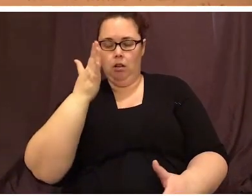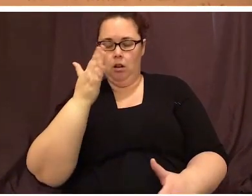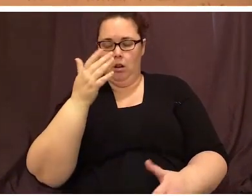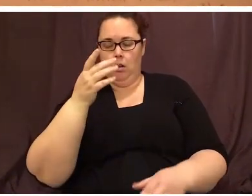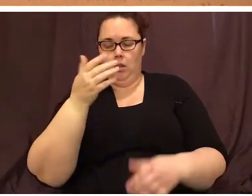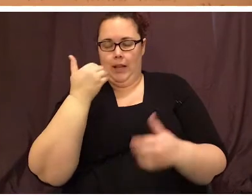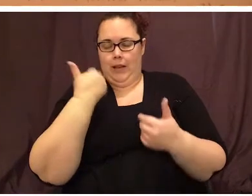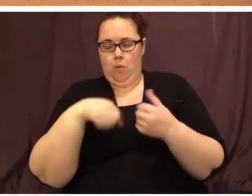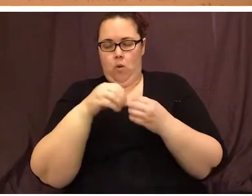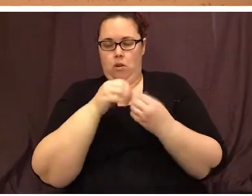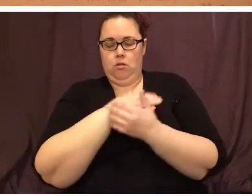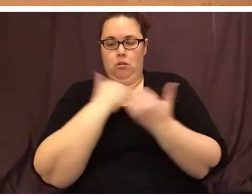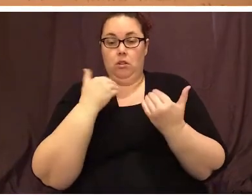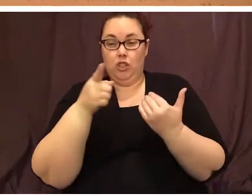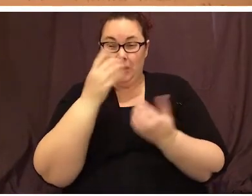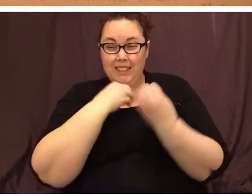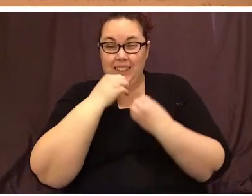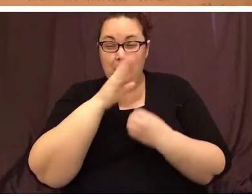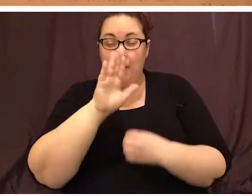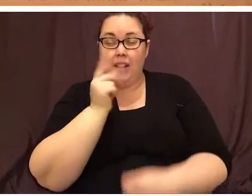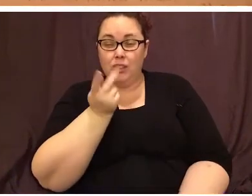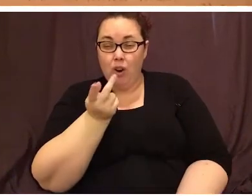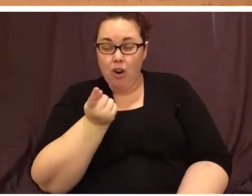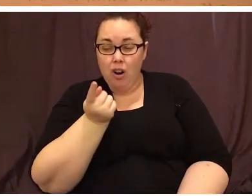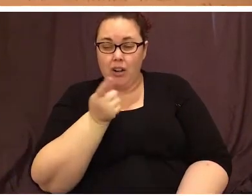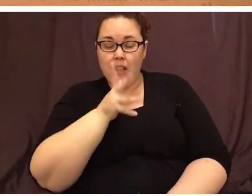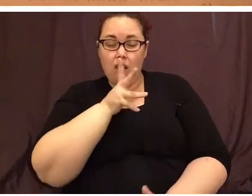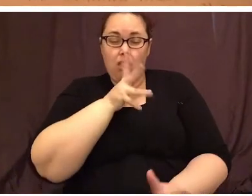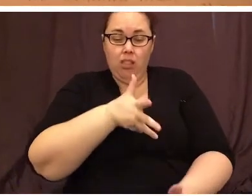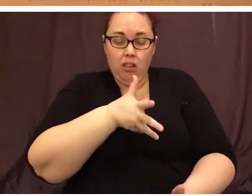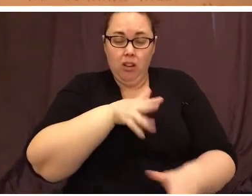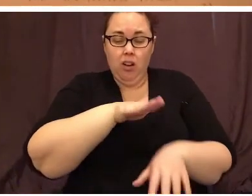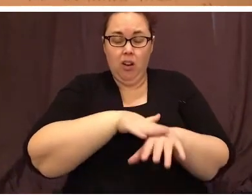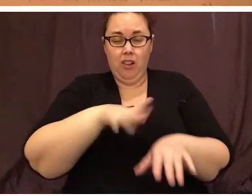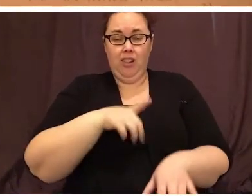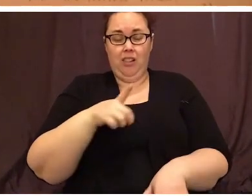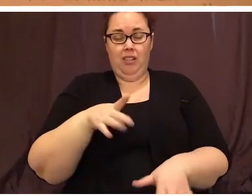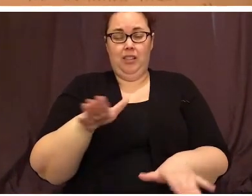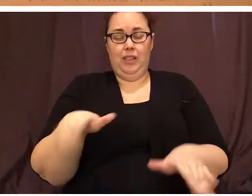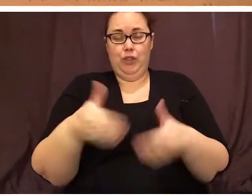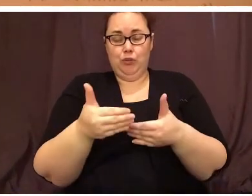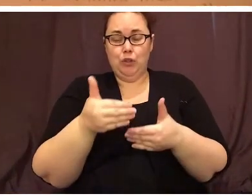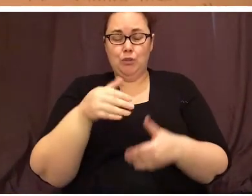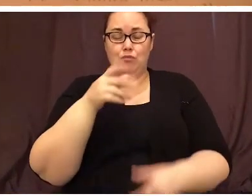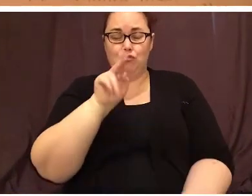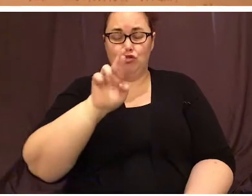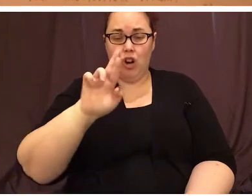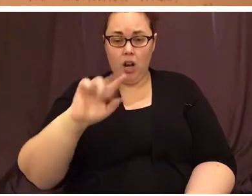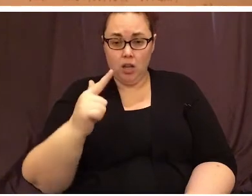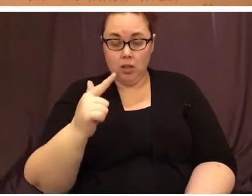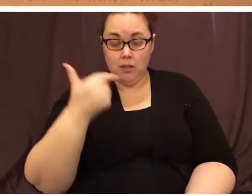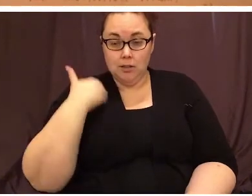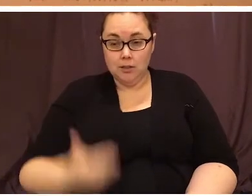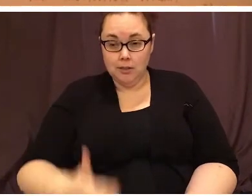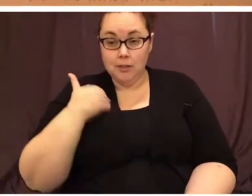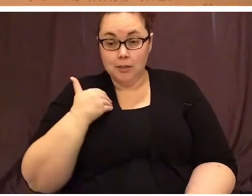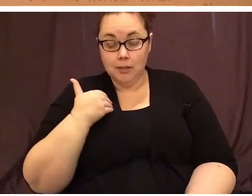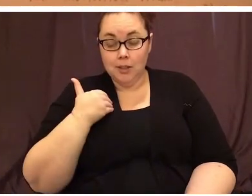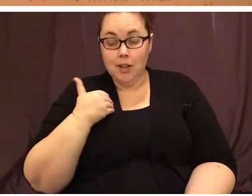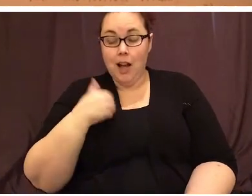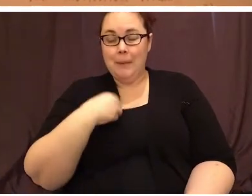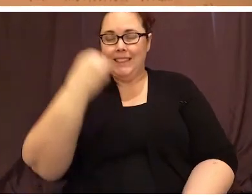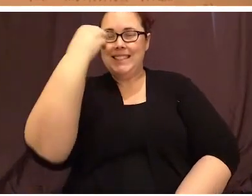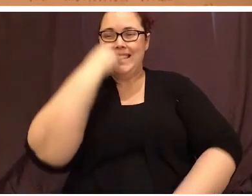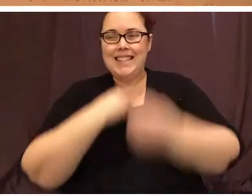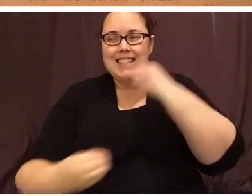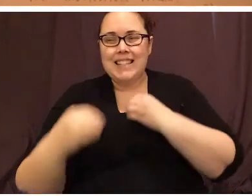Have you ever been eaten by a dog and puked up on the living room rug? Because I have. I have been eaten by a dog and